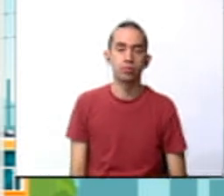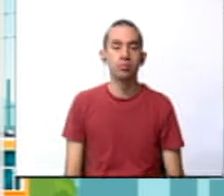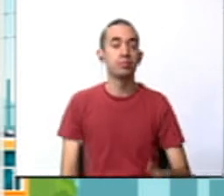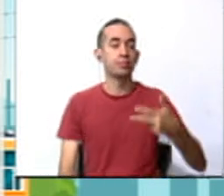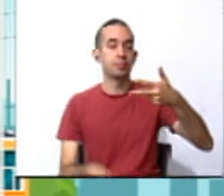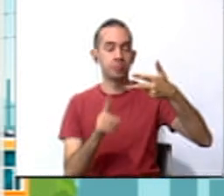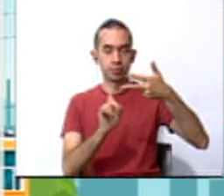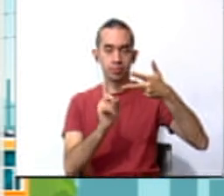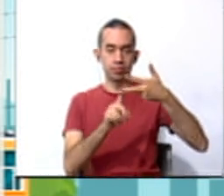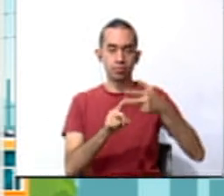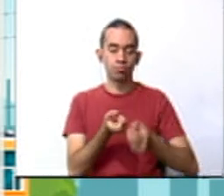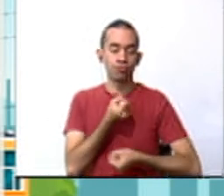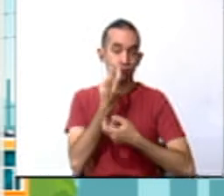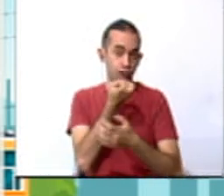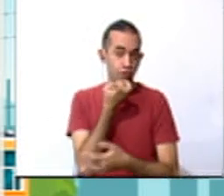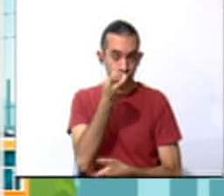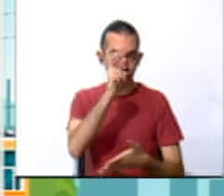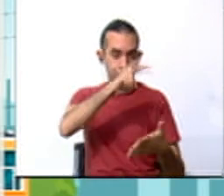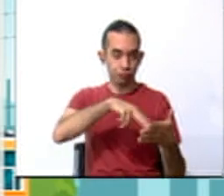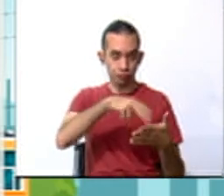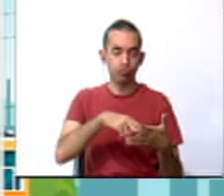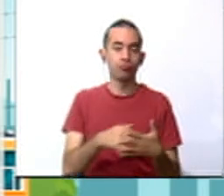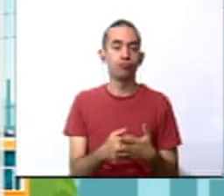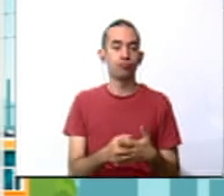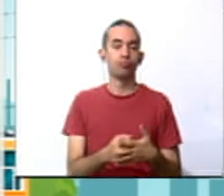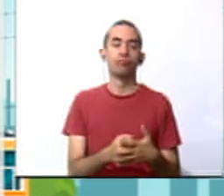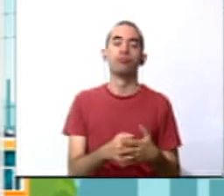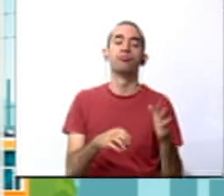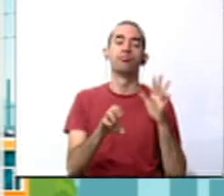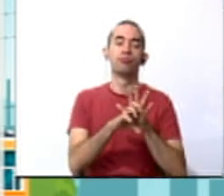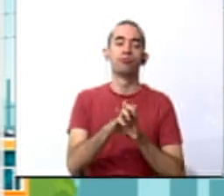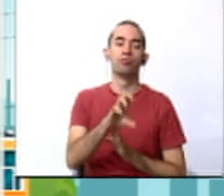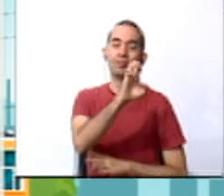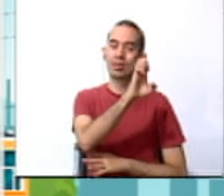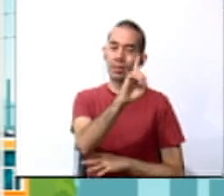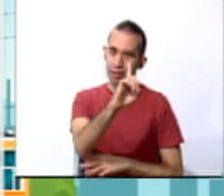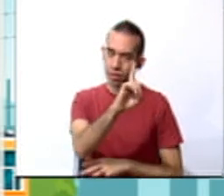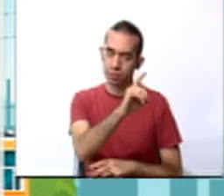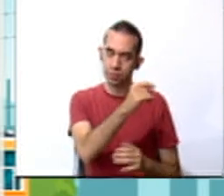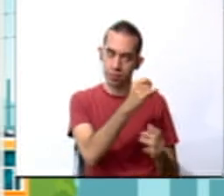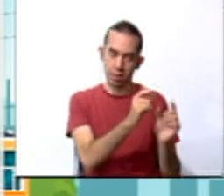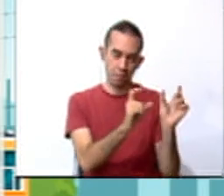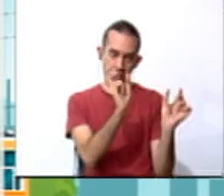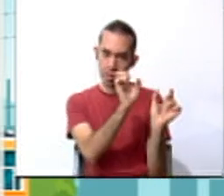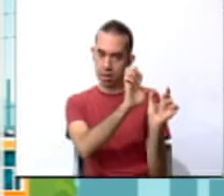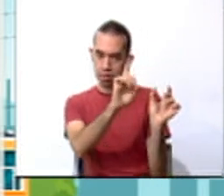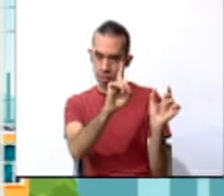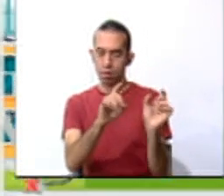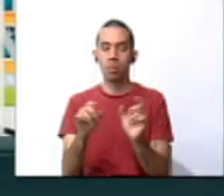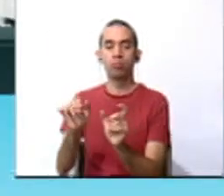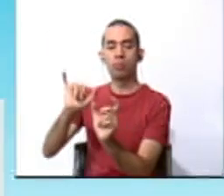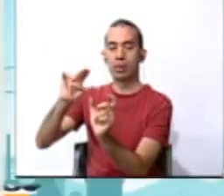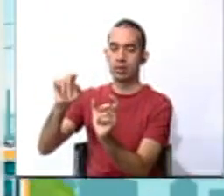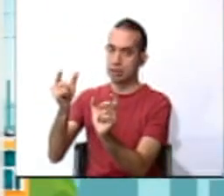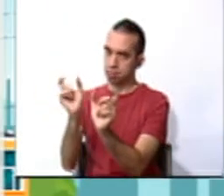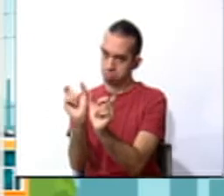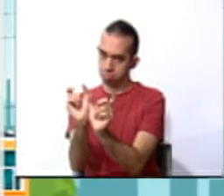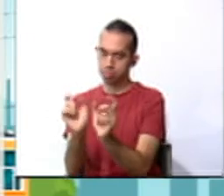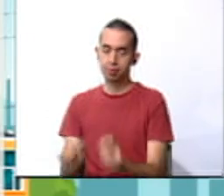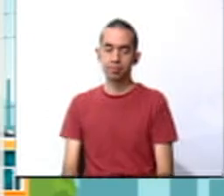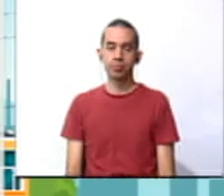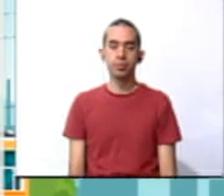produce and read English sounds like the ed final sound or the ing final sound. Okay.